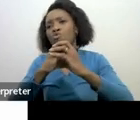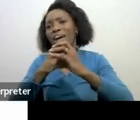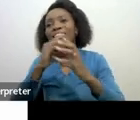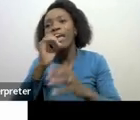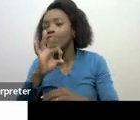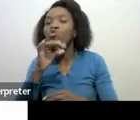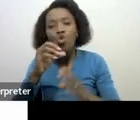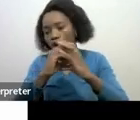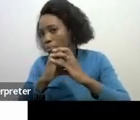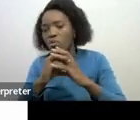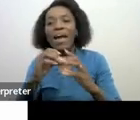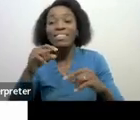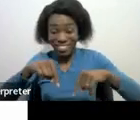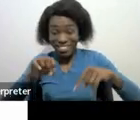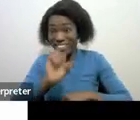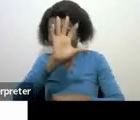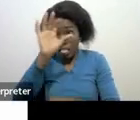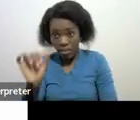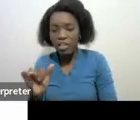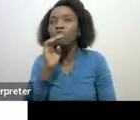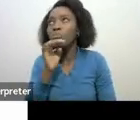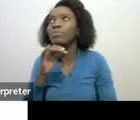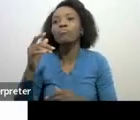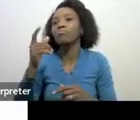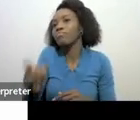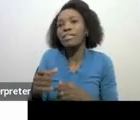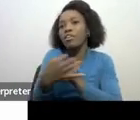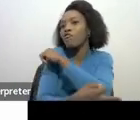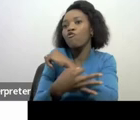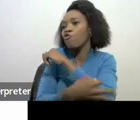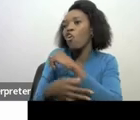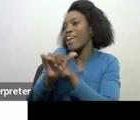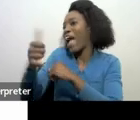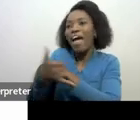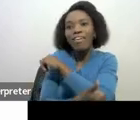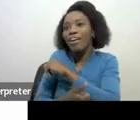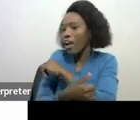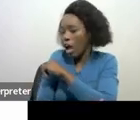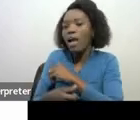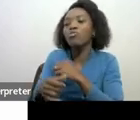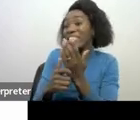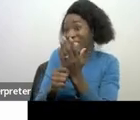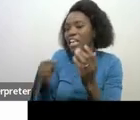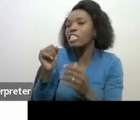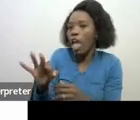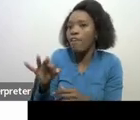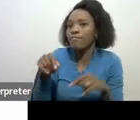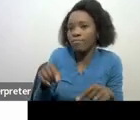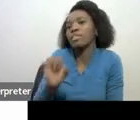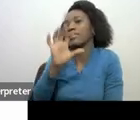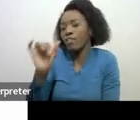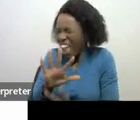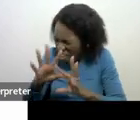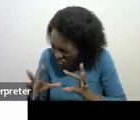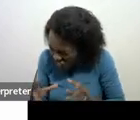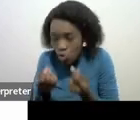that a non-resident will be subject to normal tax within the republic of South Africa the other